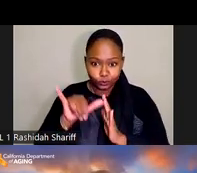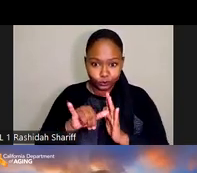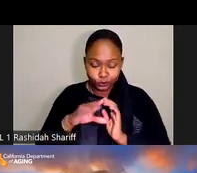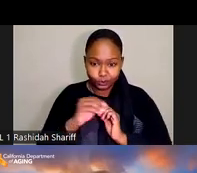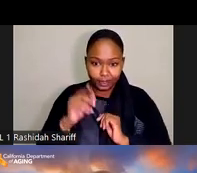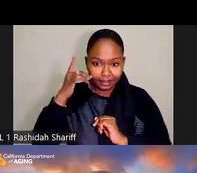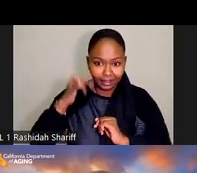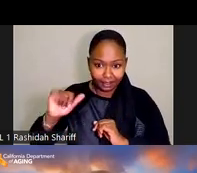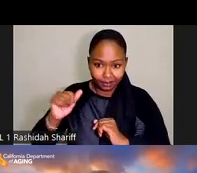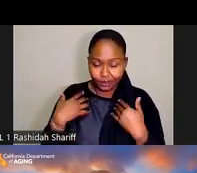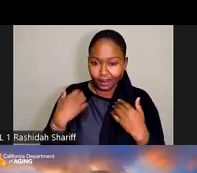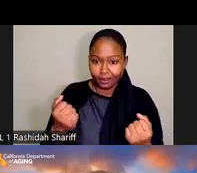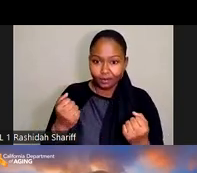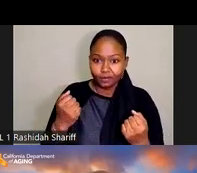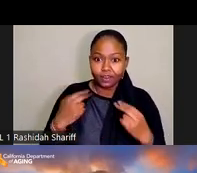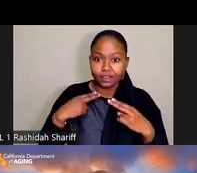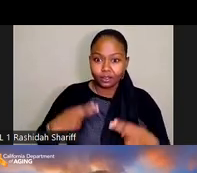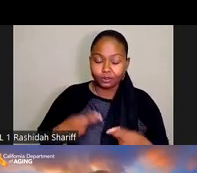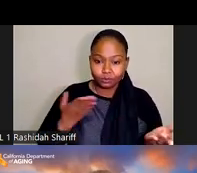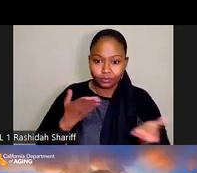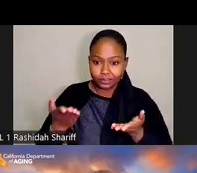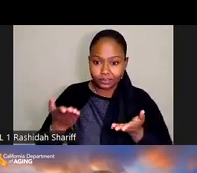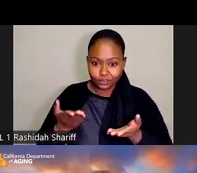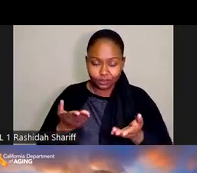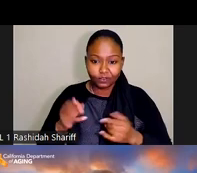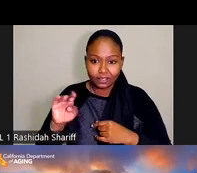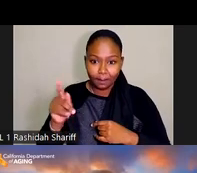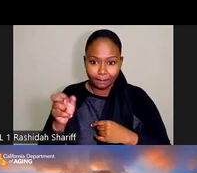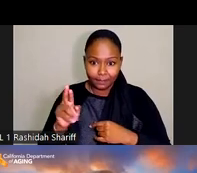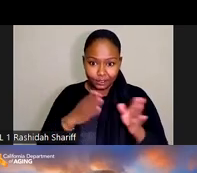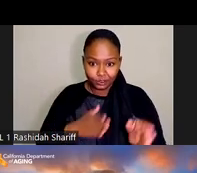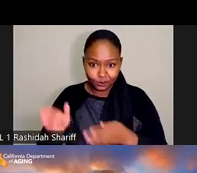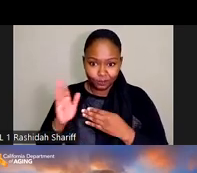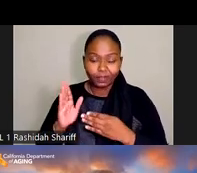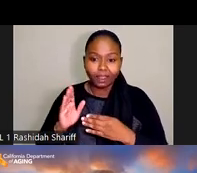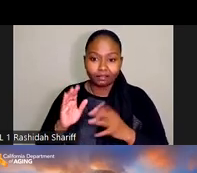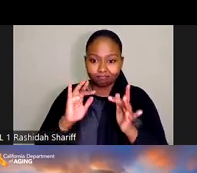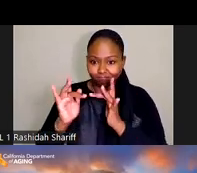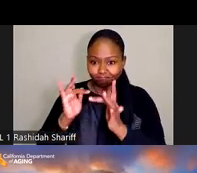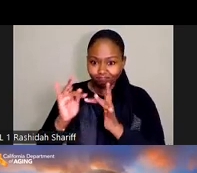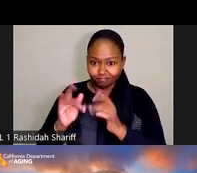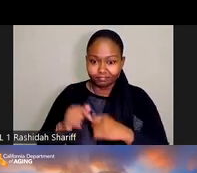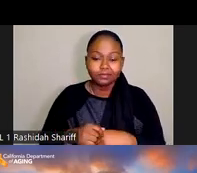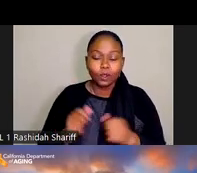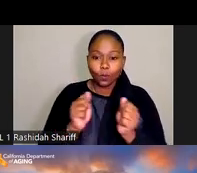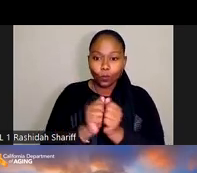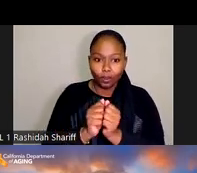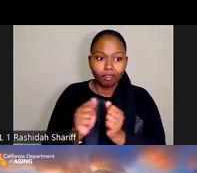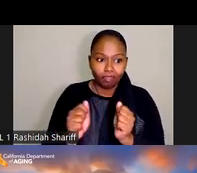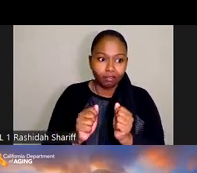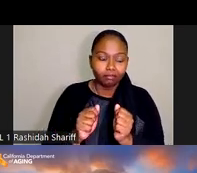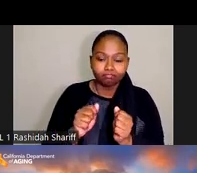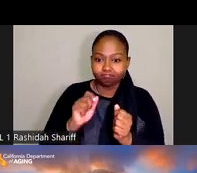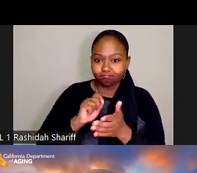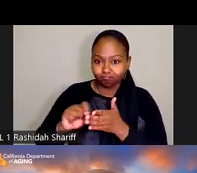Health and Human Services Agency's Master Plan for Aging website webpage along with the transcripts and the slides.